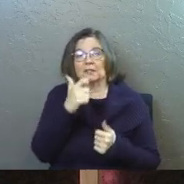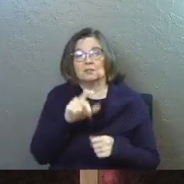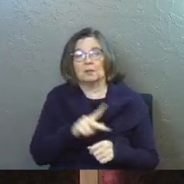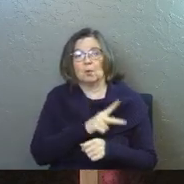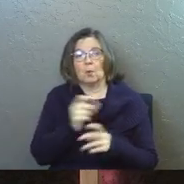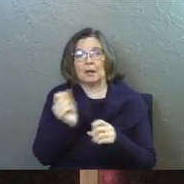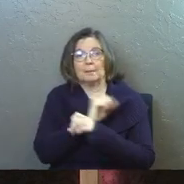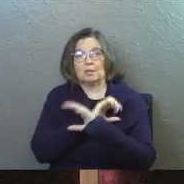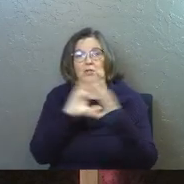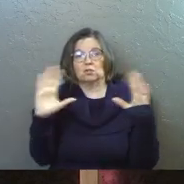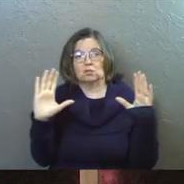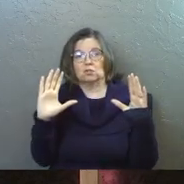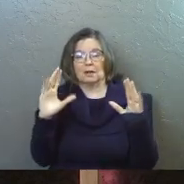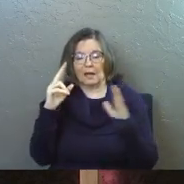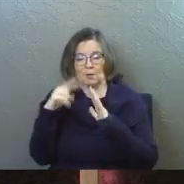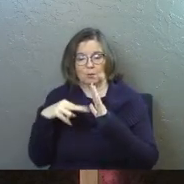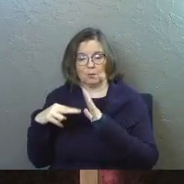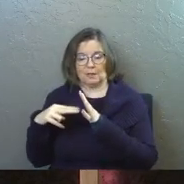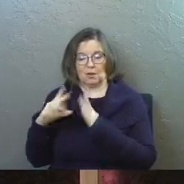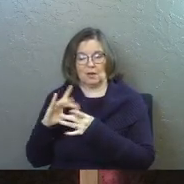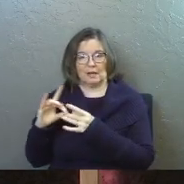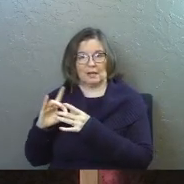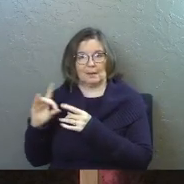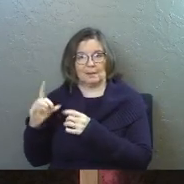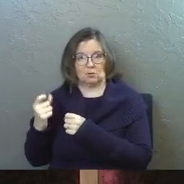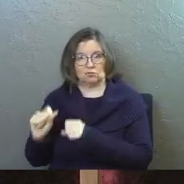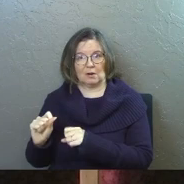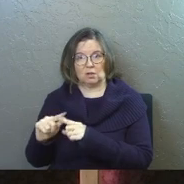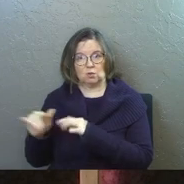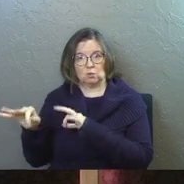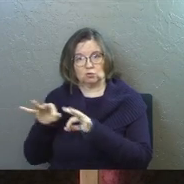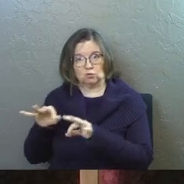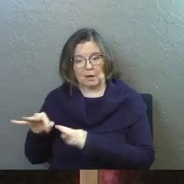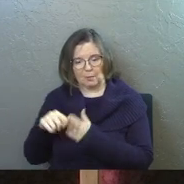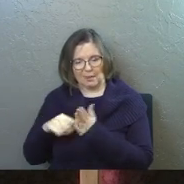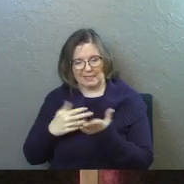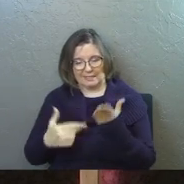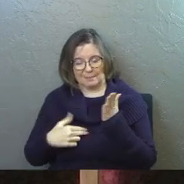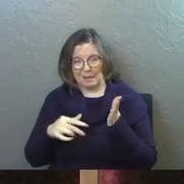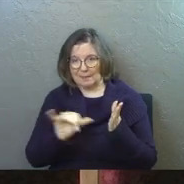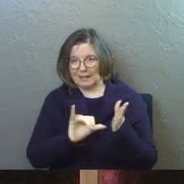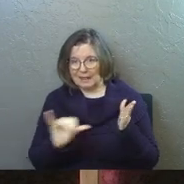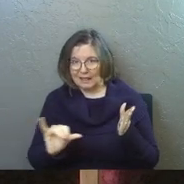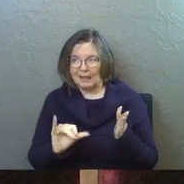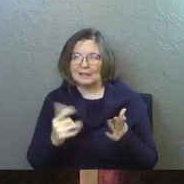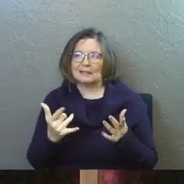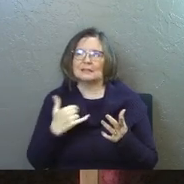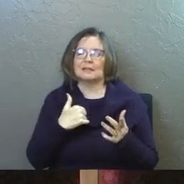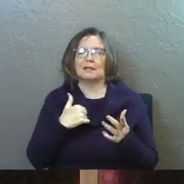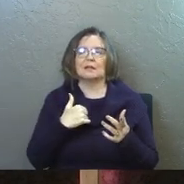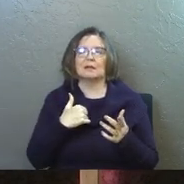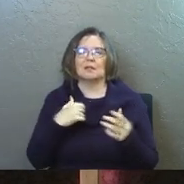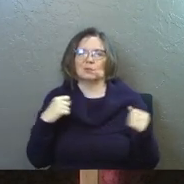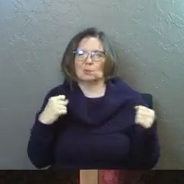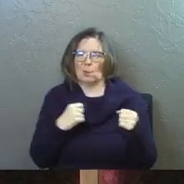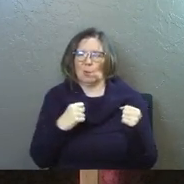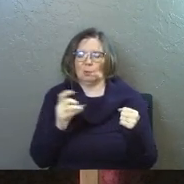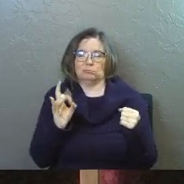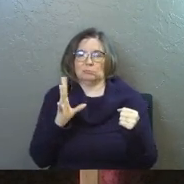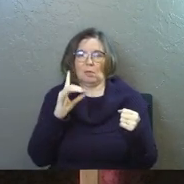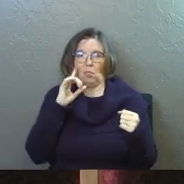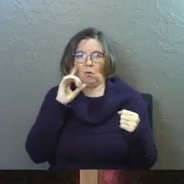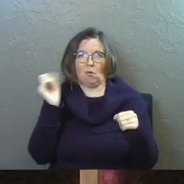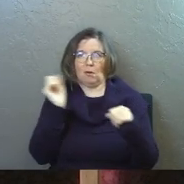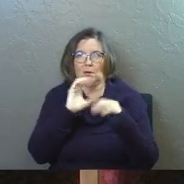poetic picture. I was reading a commentator trying to describe what this might be like. And this is a cold and brutal